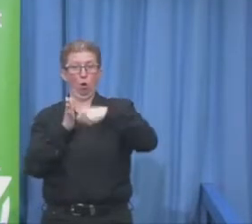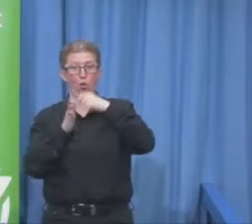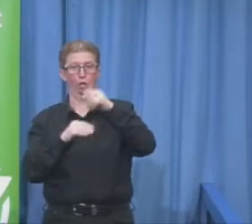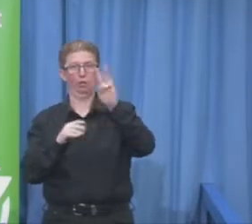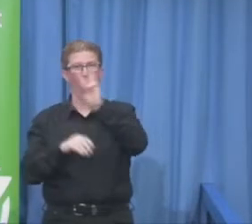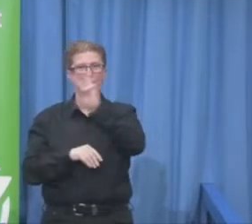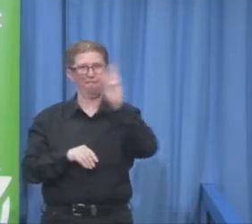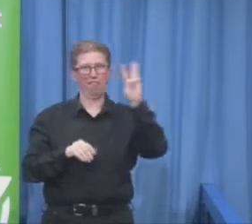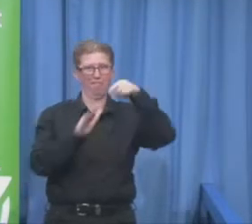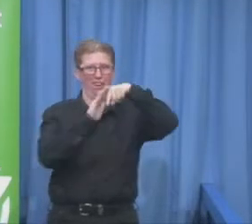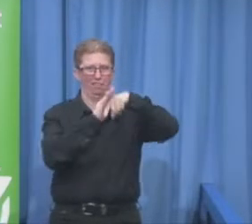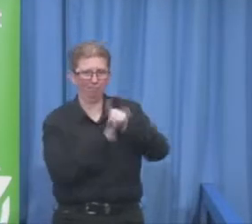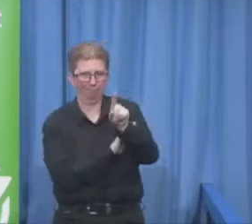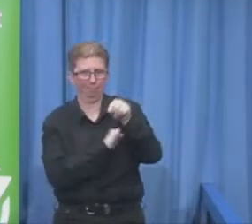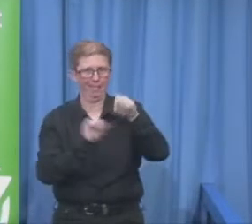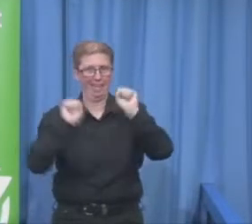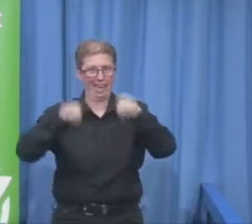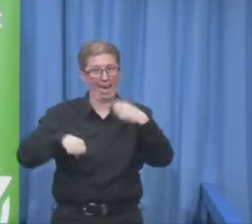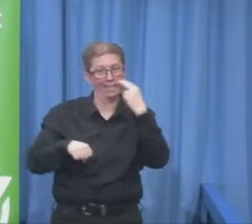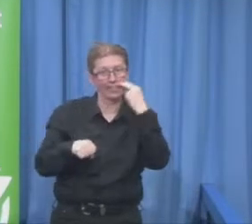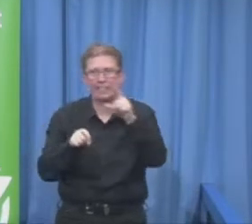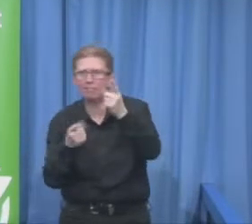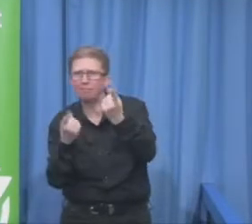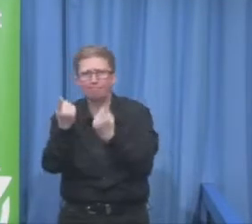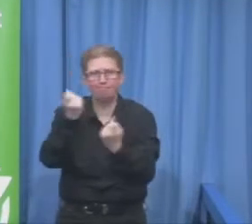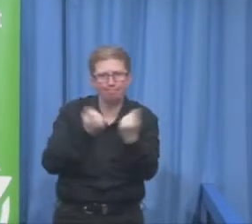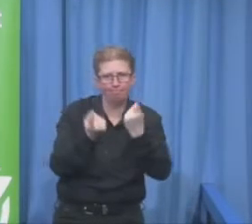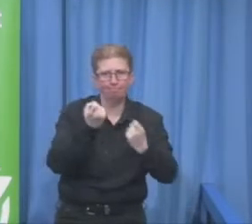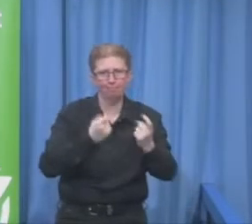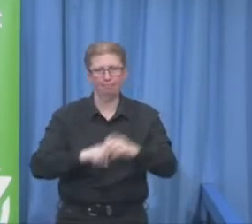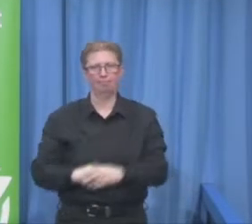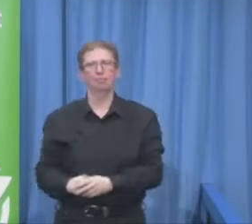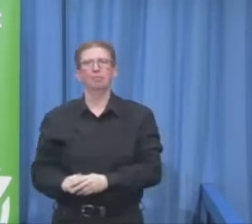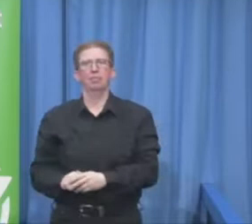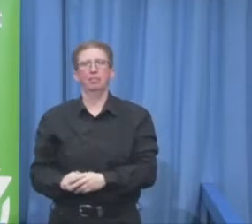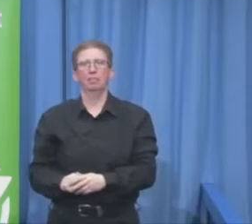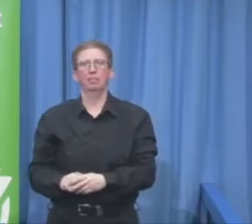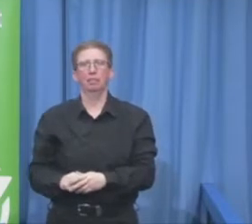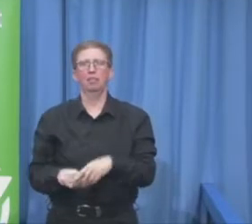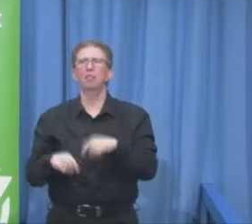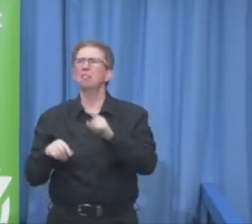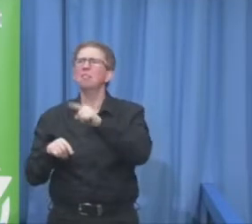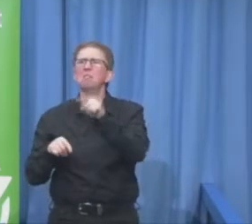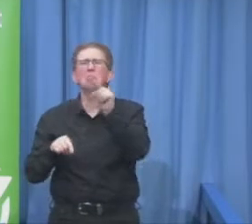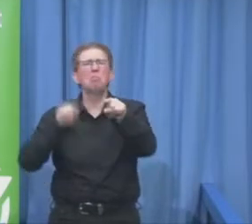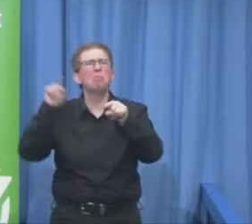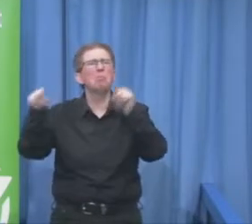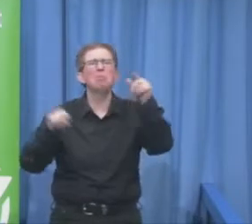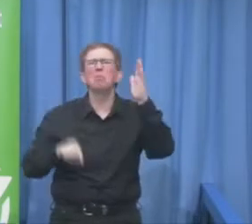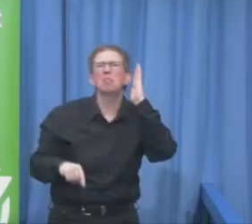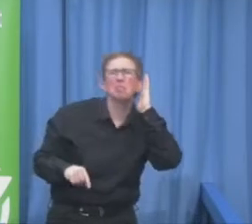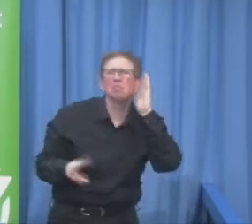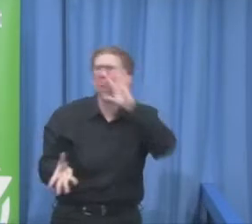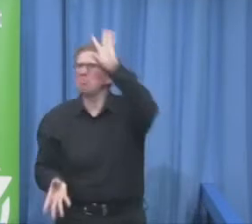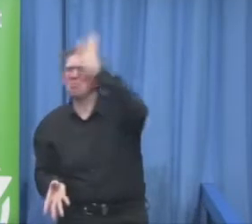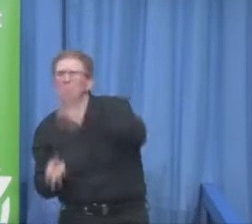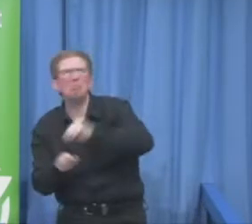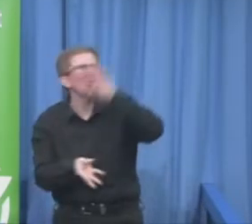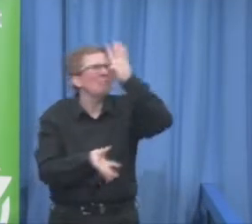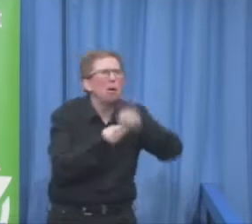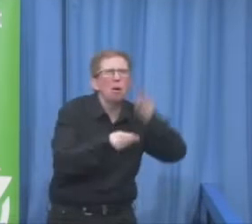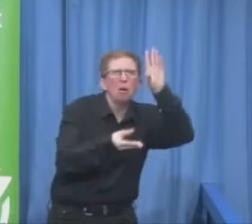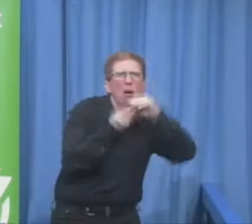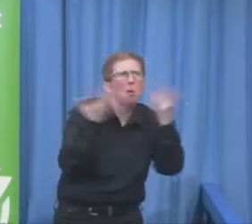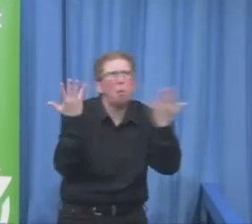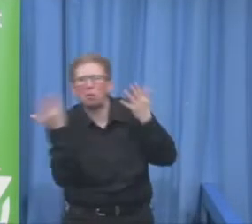it's also scary for people maybe who are more into the work about numbers and everything but that's something I